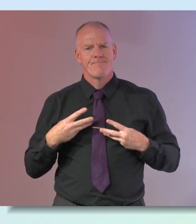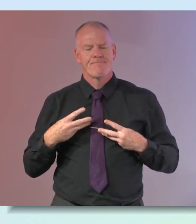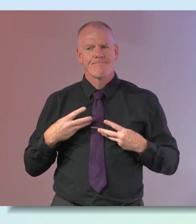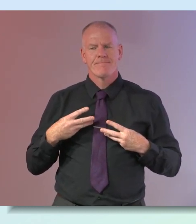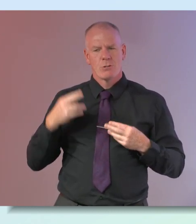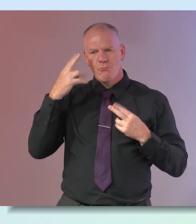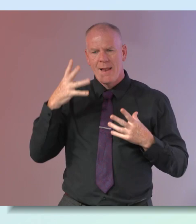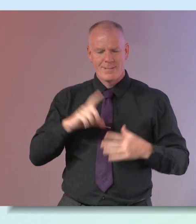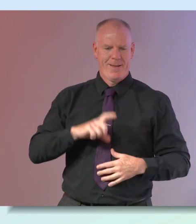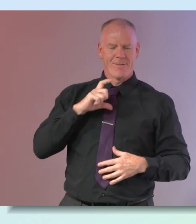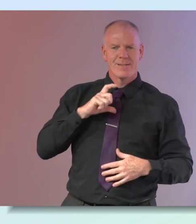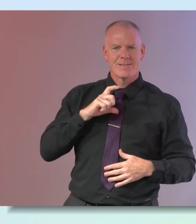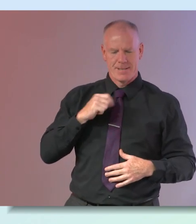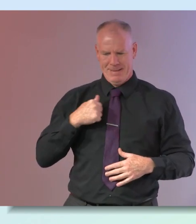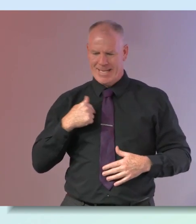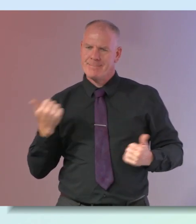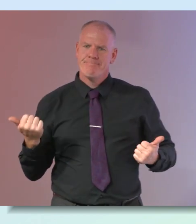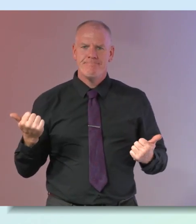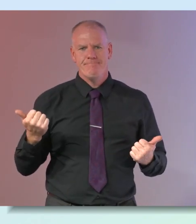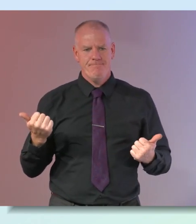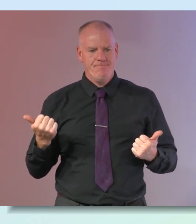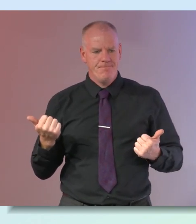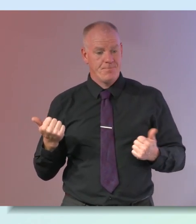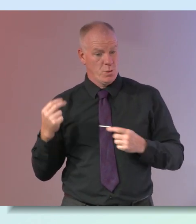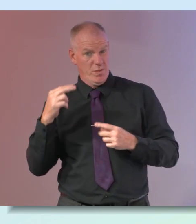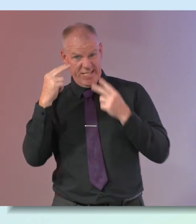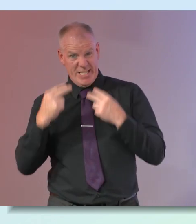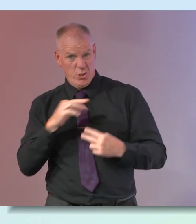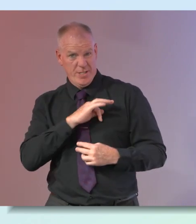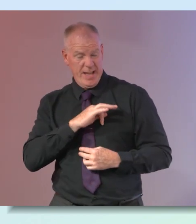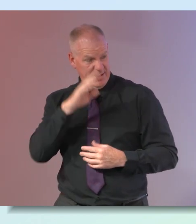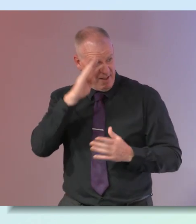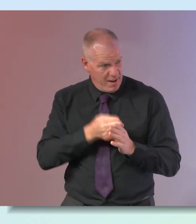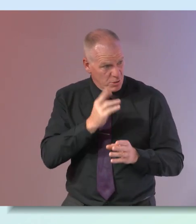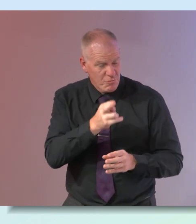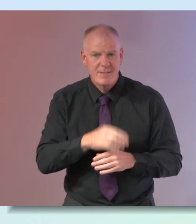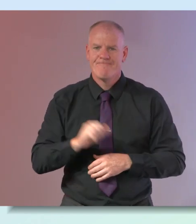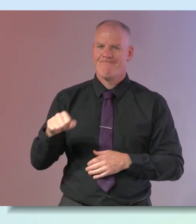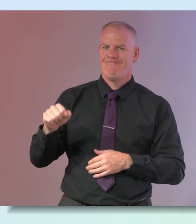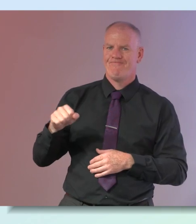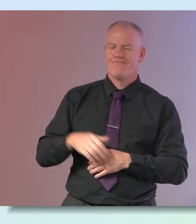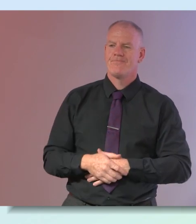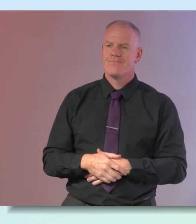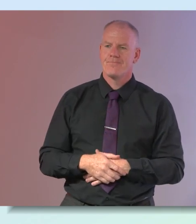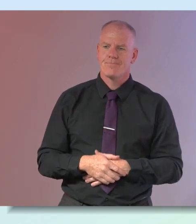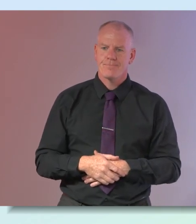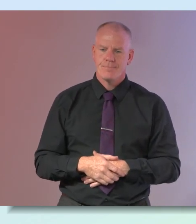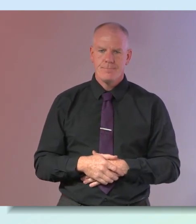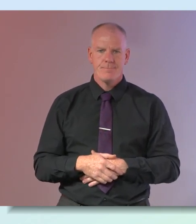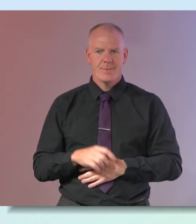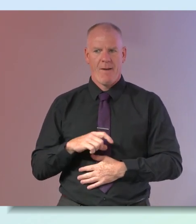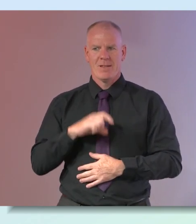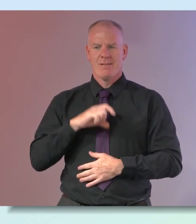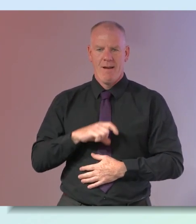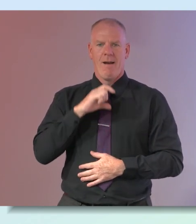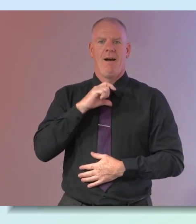really realize who you are and you feel good and i'm sure you see that yourself from a psychological perspective yeah absolutely changing confidence a